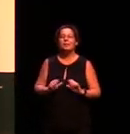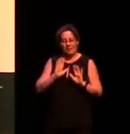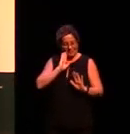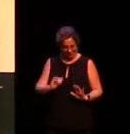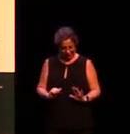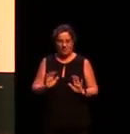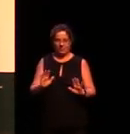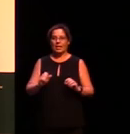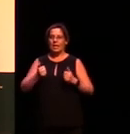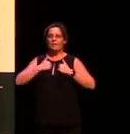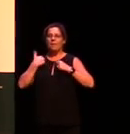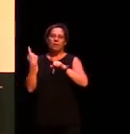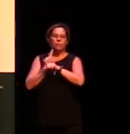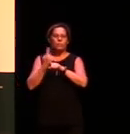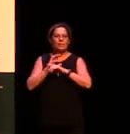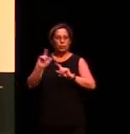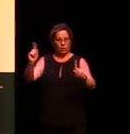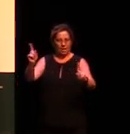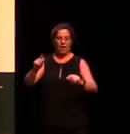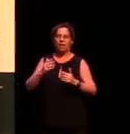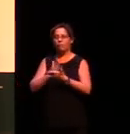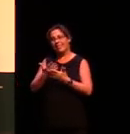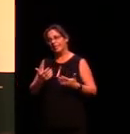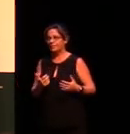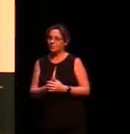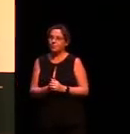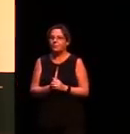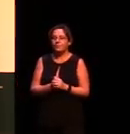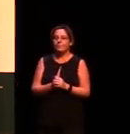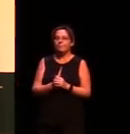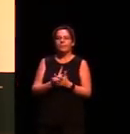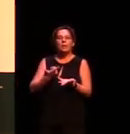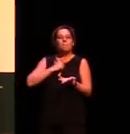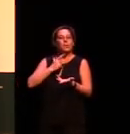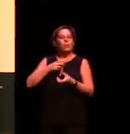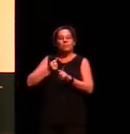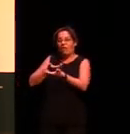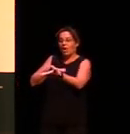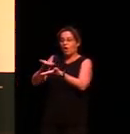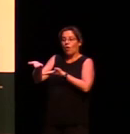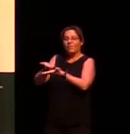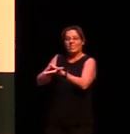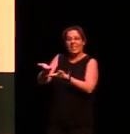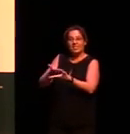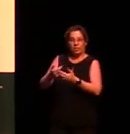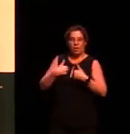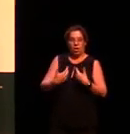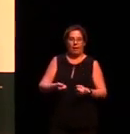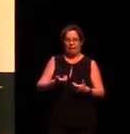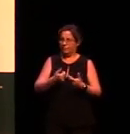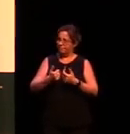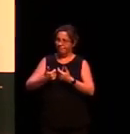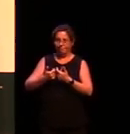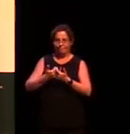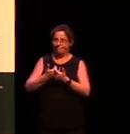So, my topic today is partly prompted by a conversation I had many, many years ago before